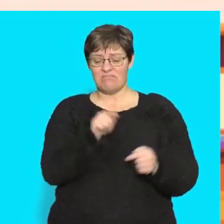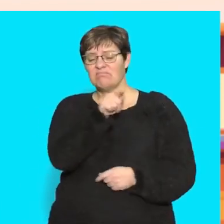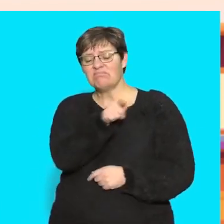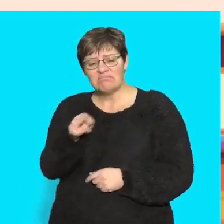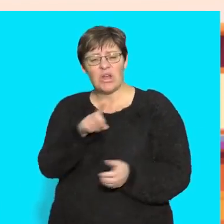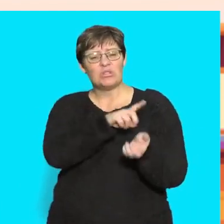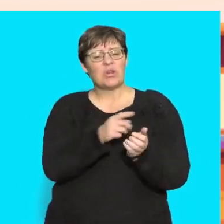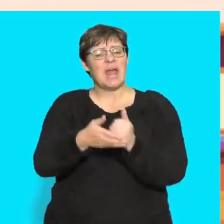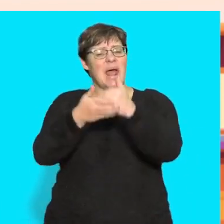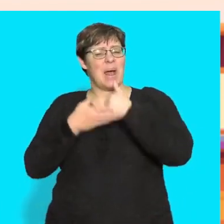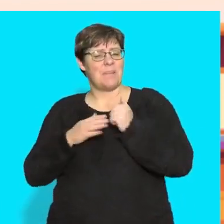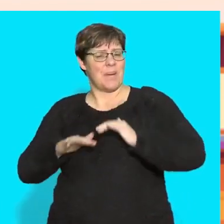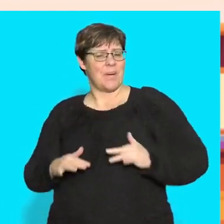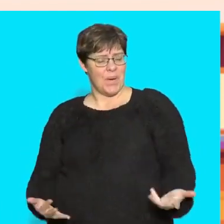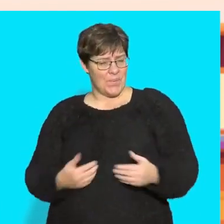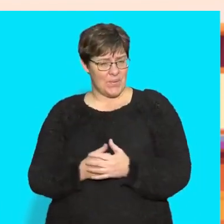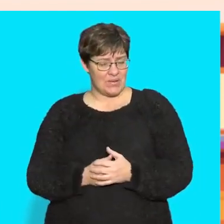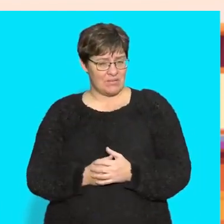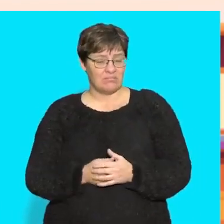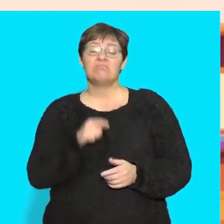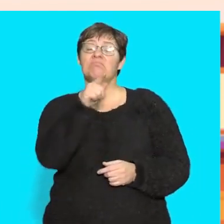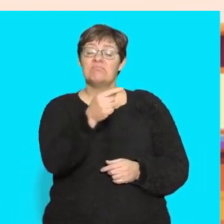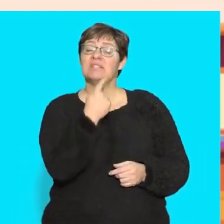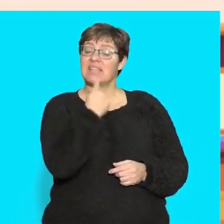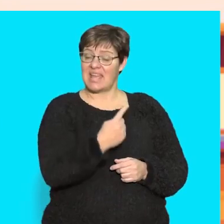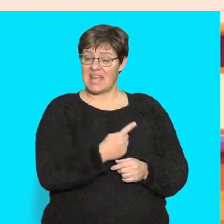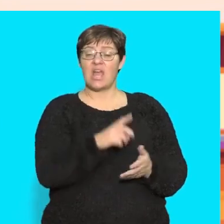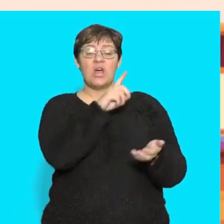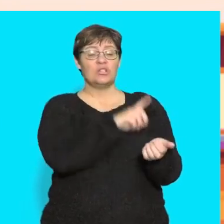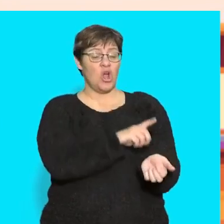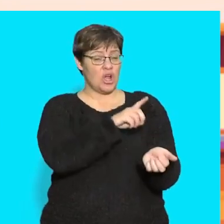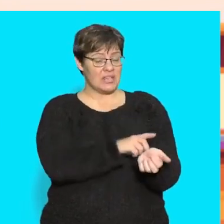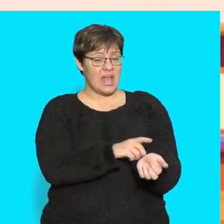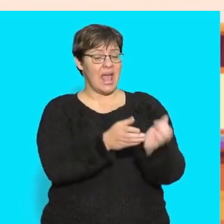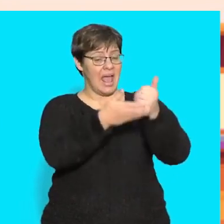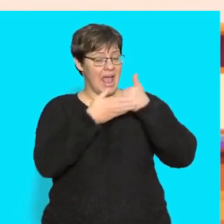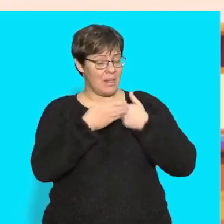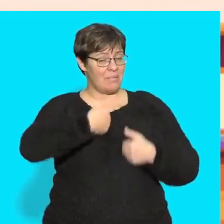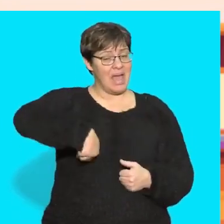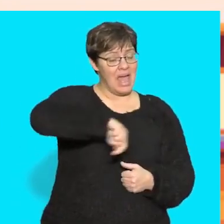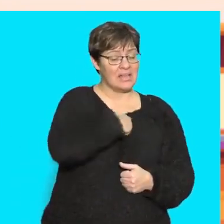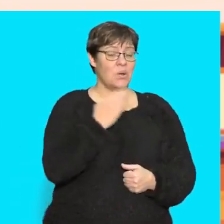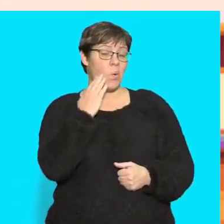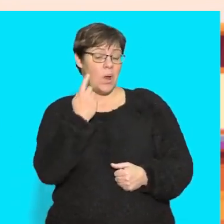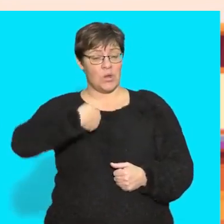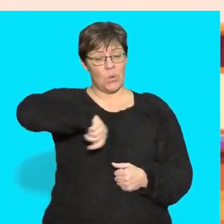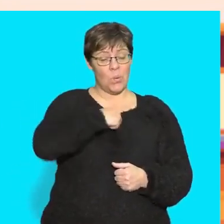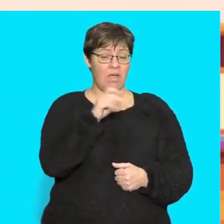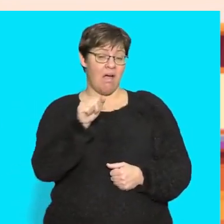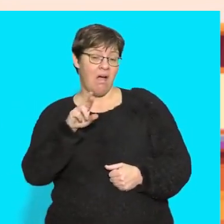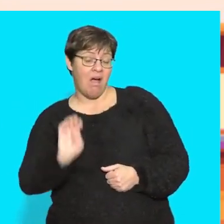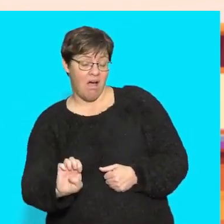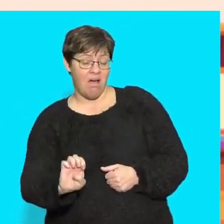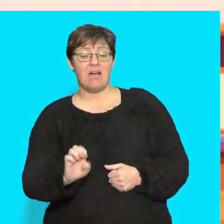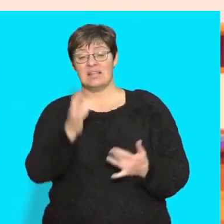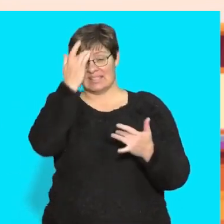us? You will say, doctors help us when we are sick. Let's try that. I say,